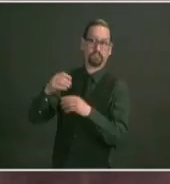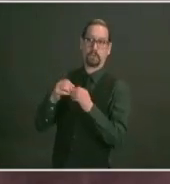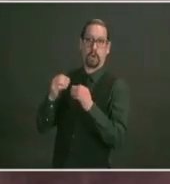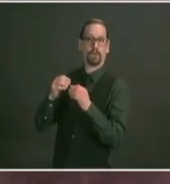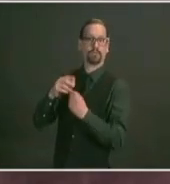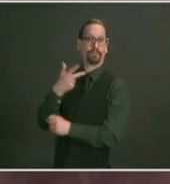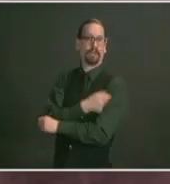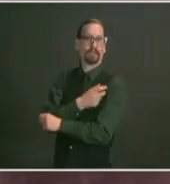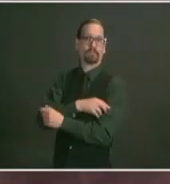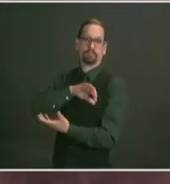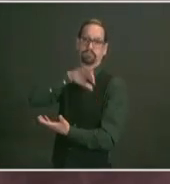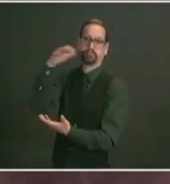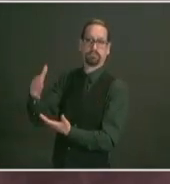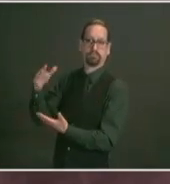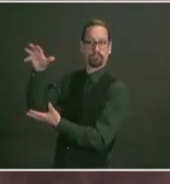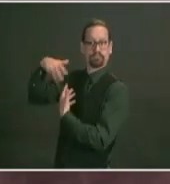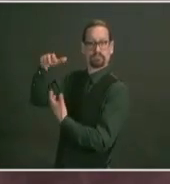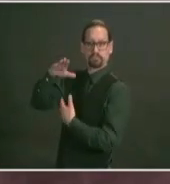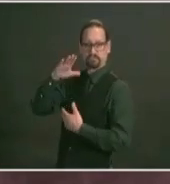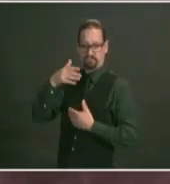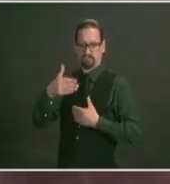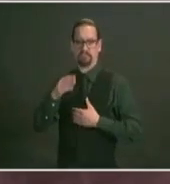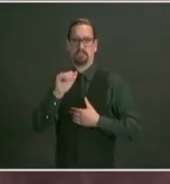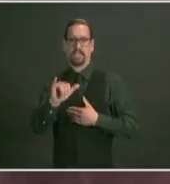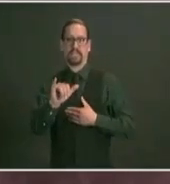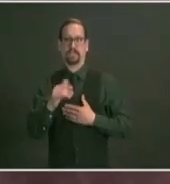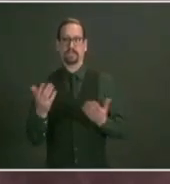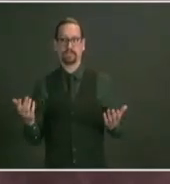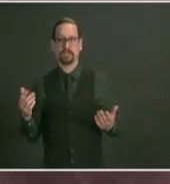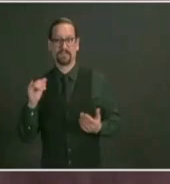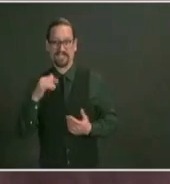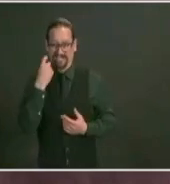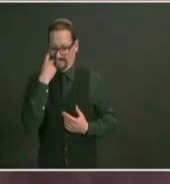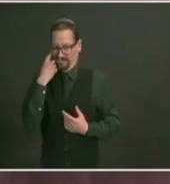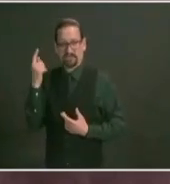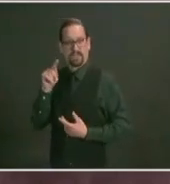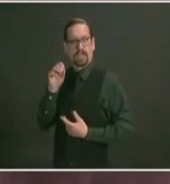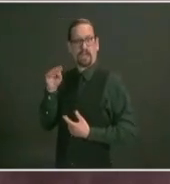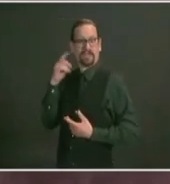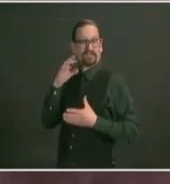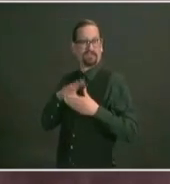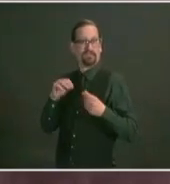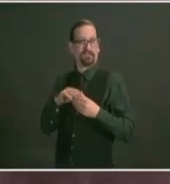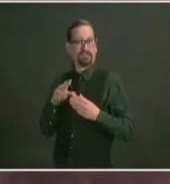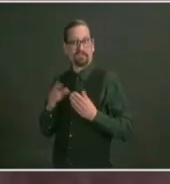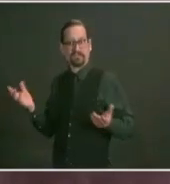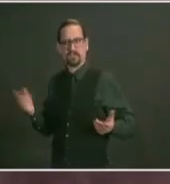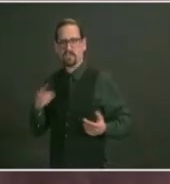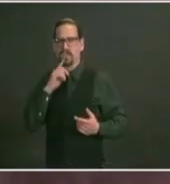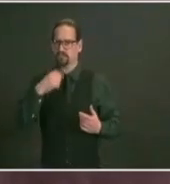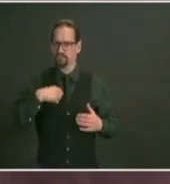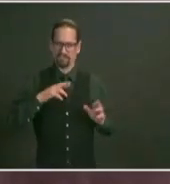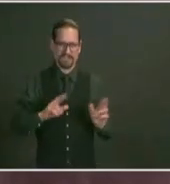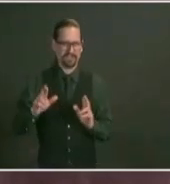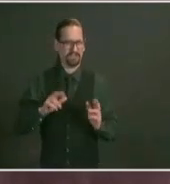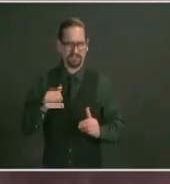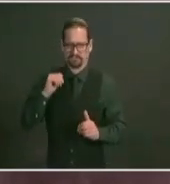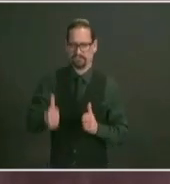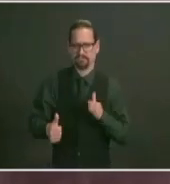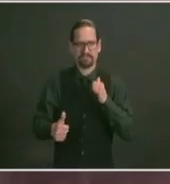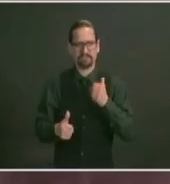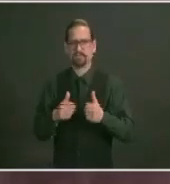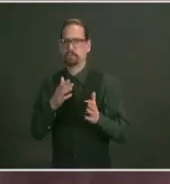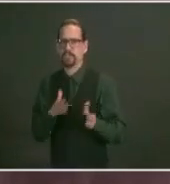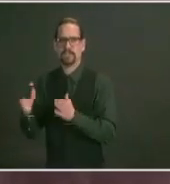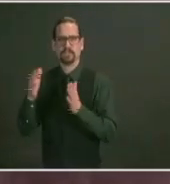from from tom that uh we're we're we're we're gearing up on the um and i want to emphasize this to the people who are watching right now